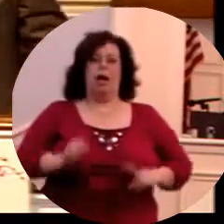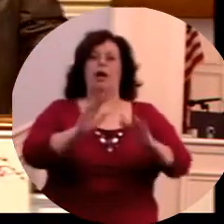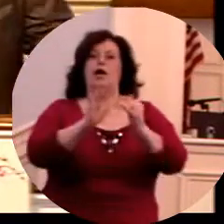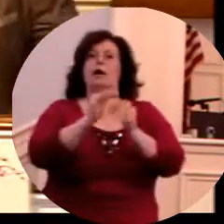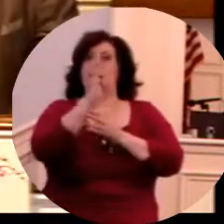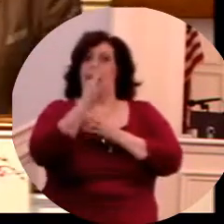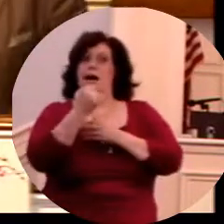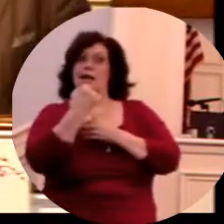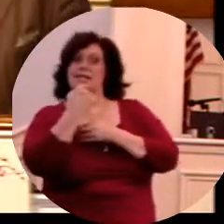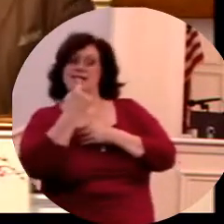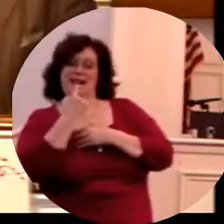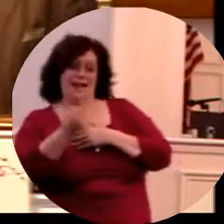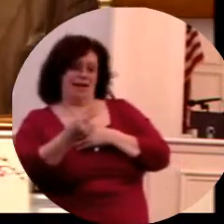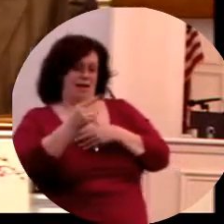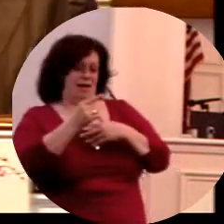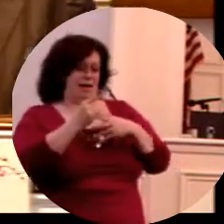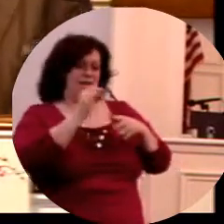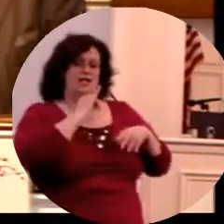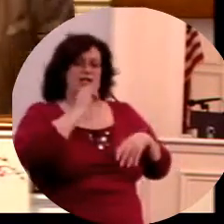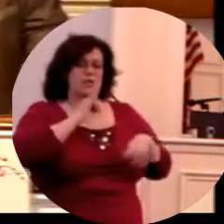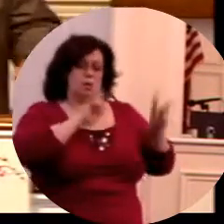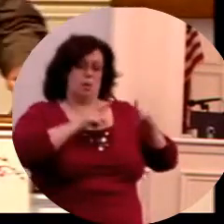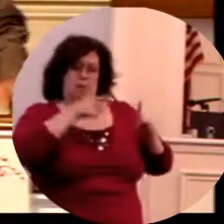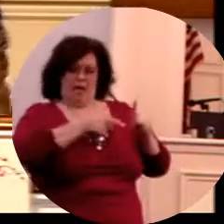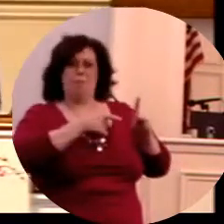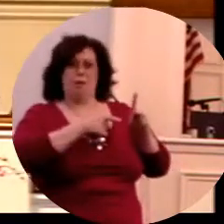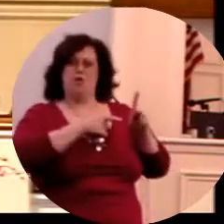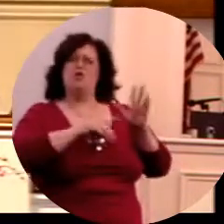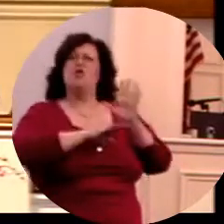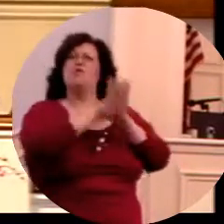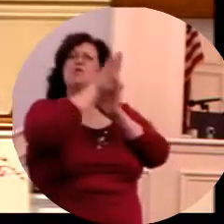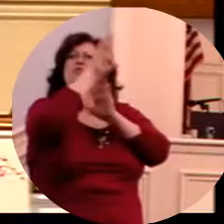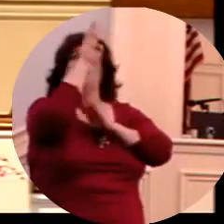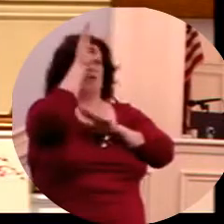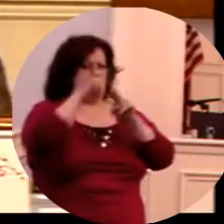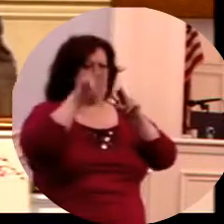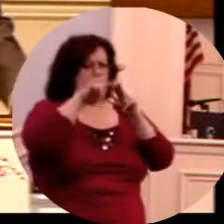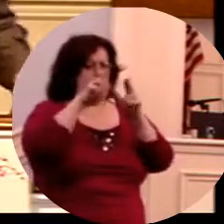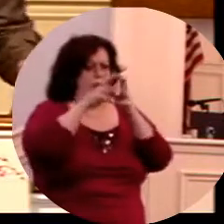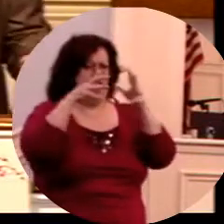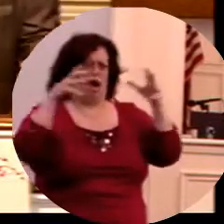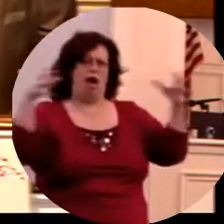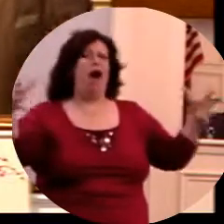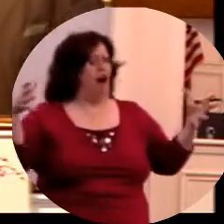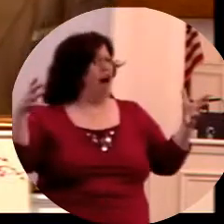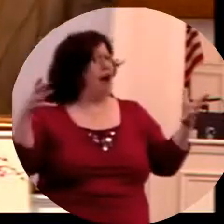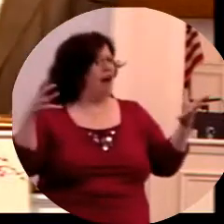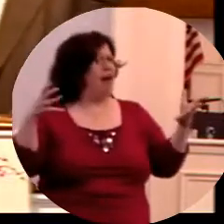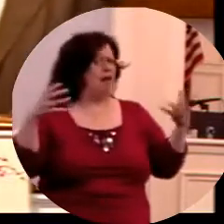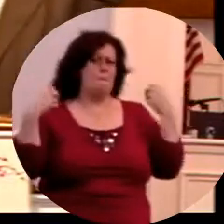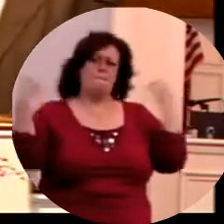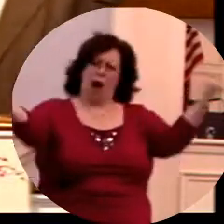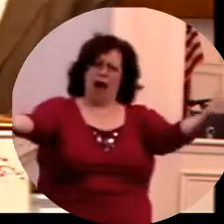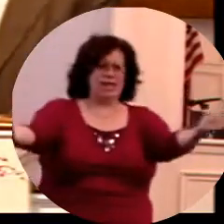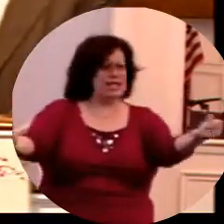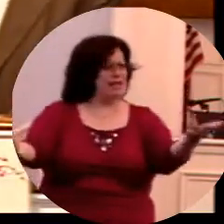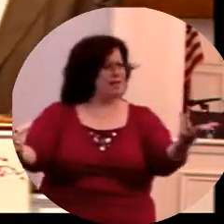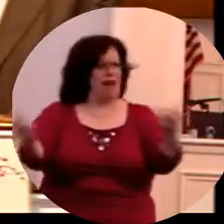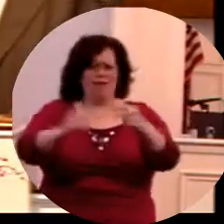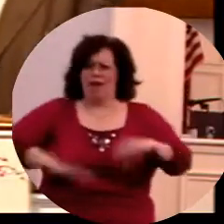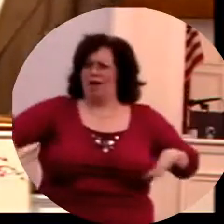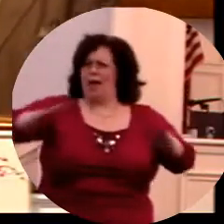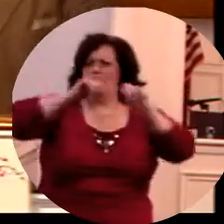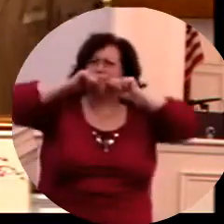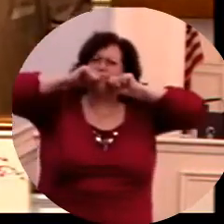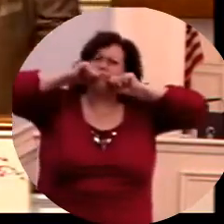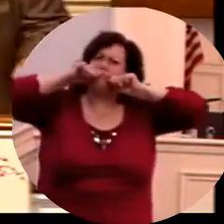Bible said, the children of Israel were fruitful, and increased abundantly, and multiplied, and waxed exceedingly mighty,